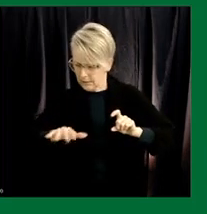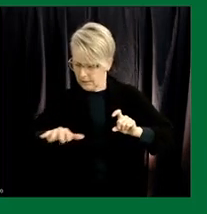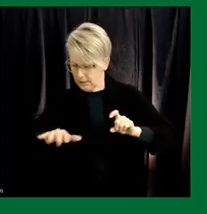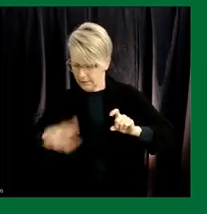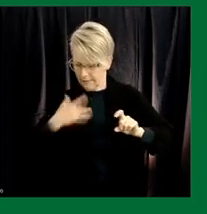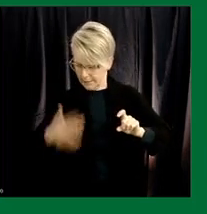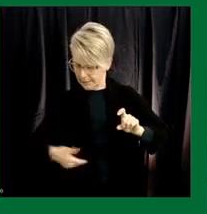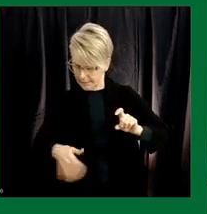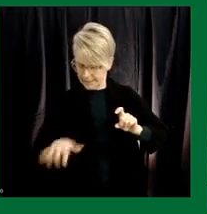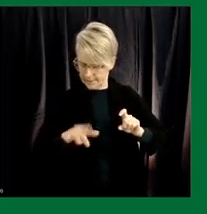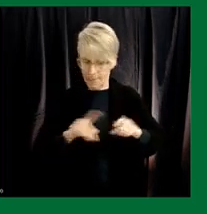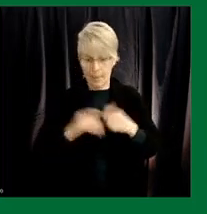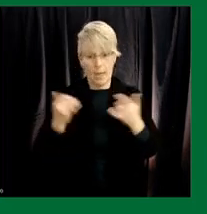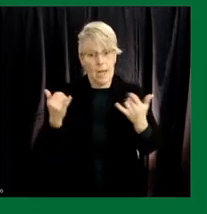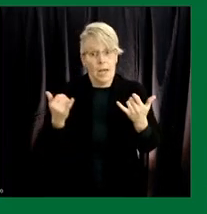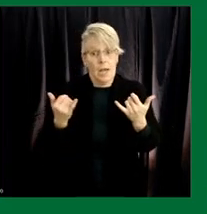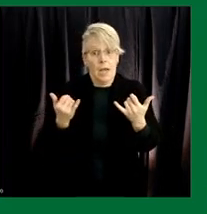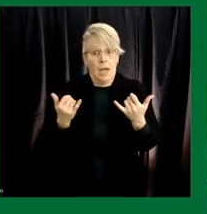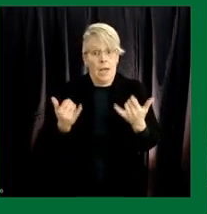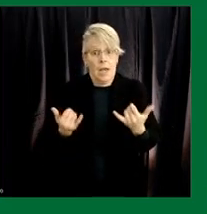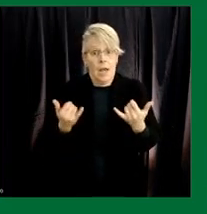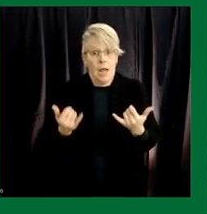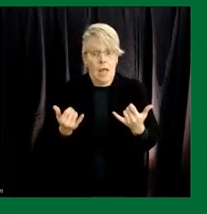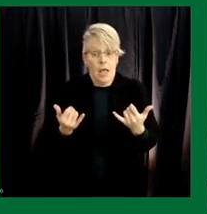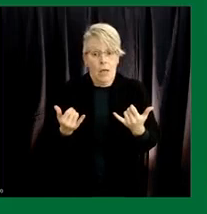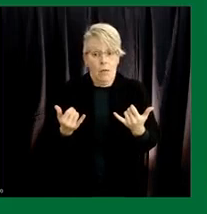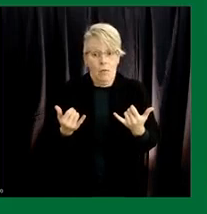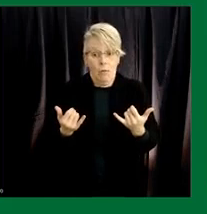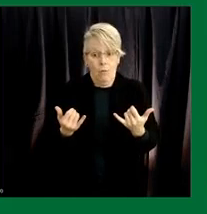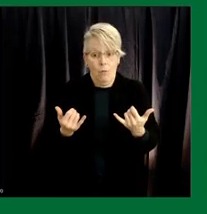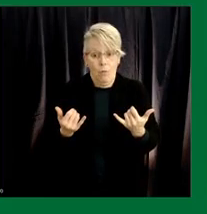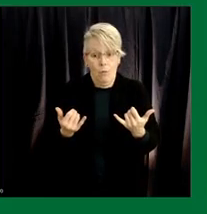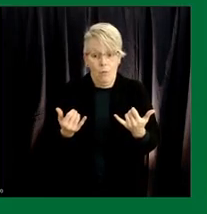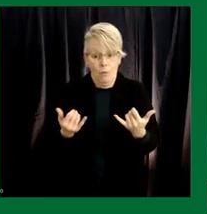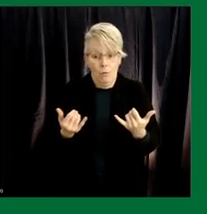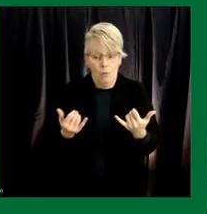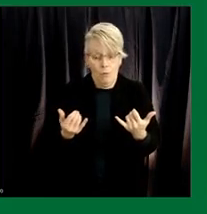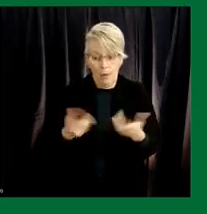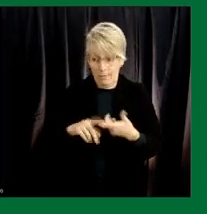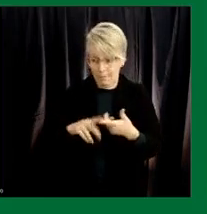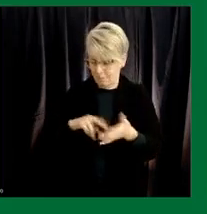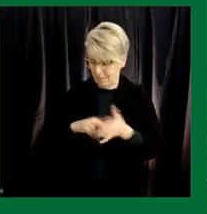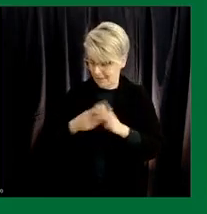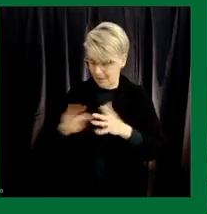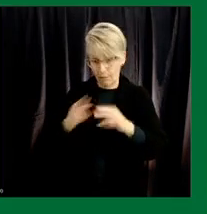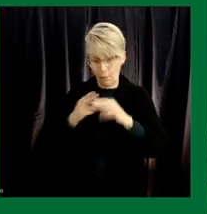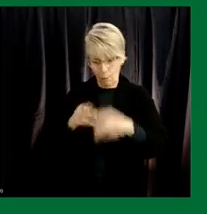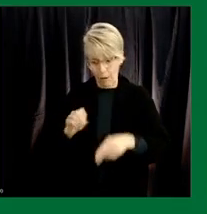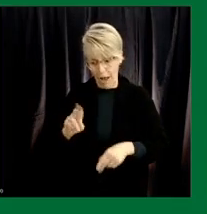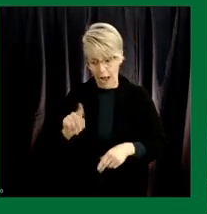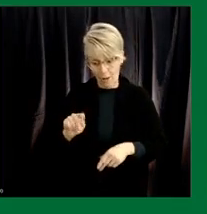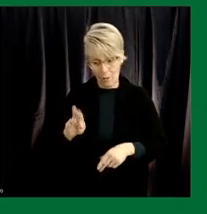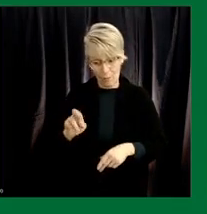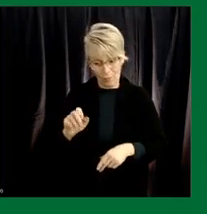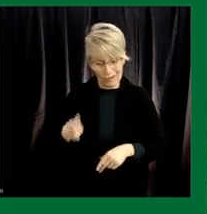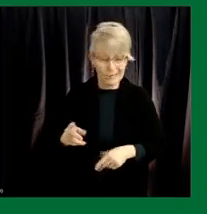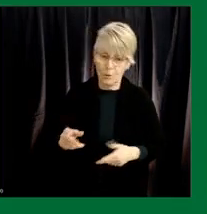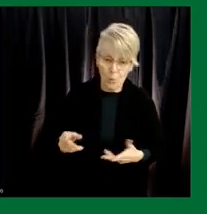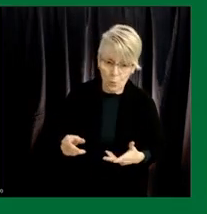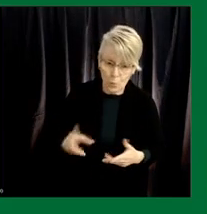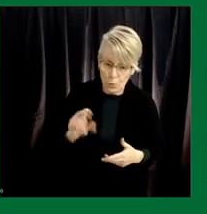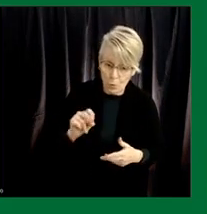there's no indication that a way into concern was identified as a result of an outbreak investigation but if it was then there may be some further